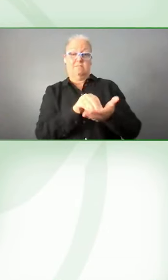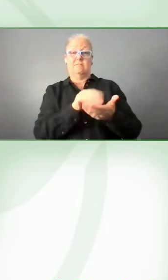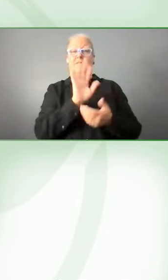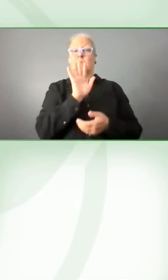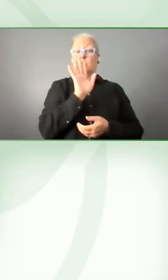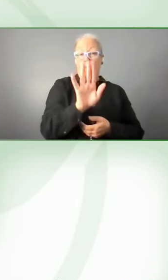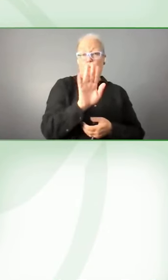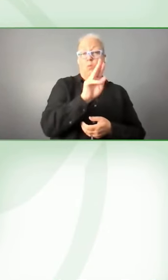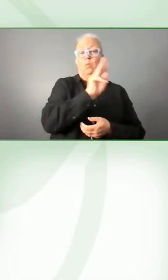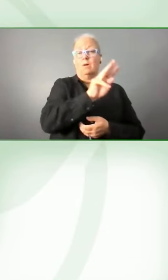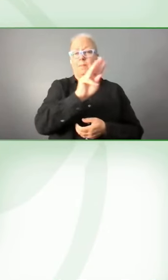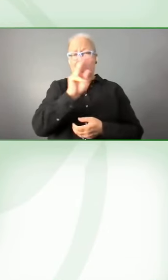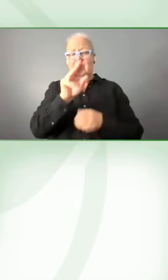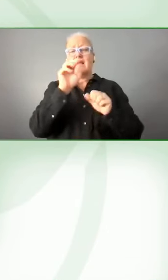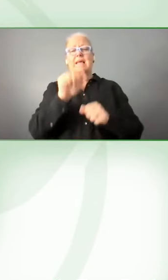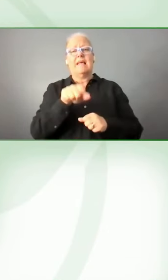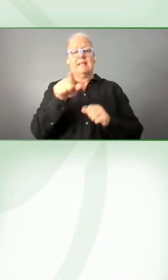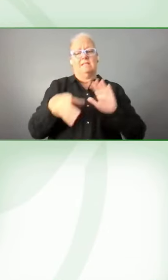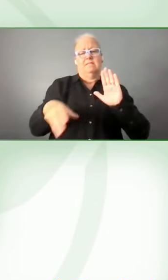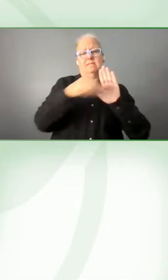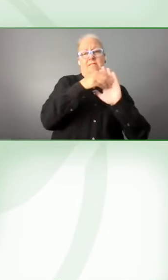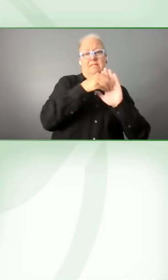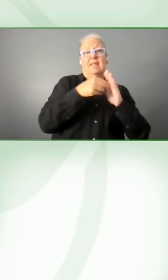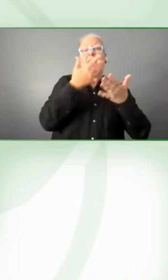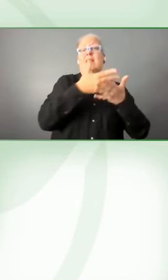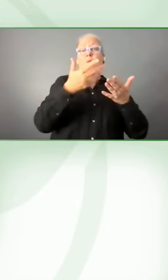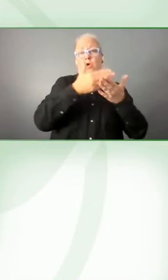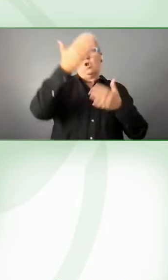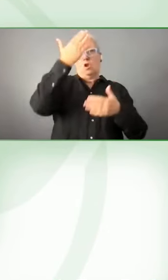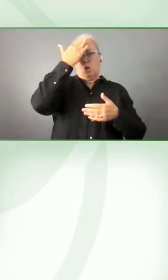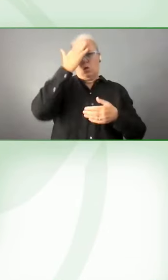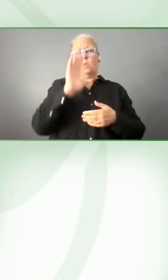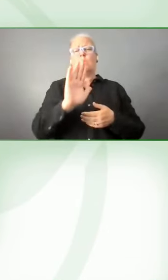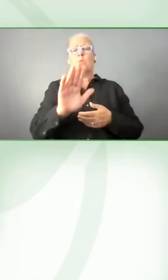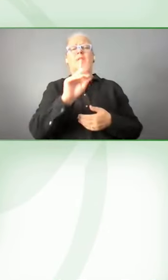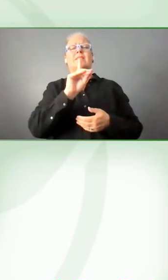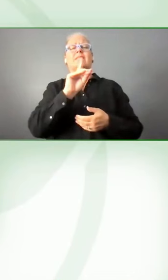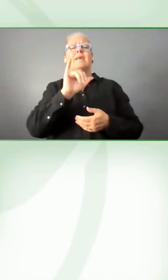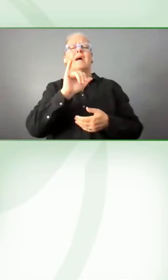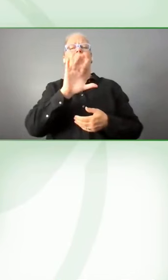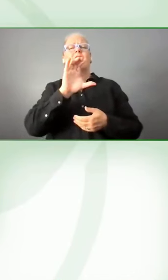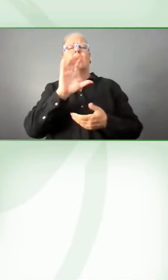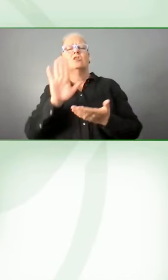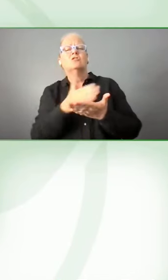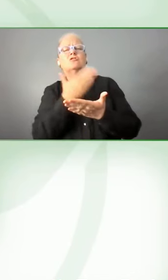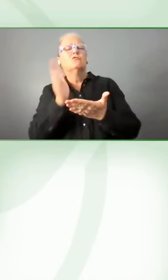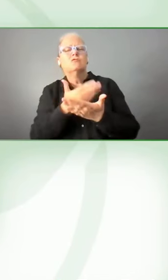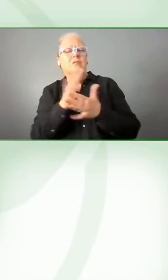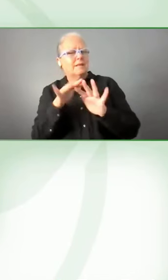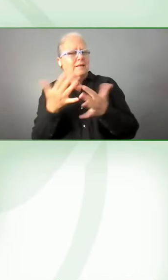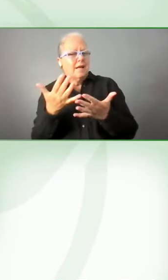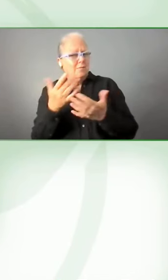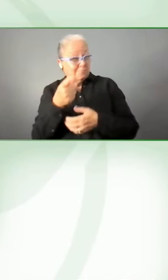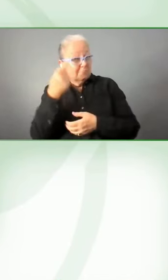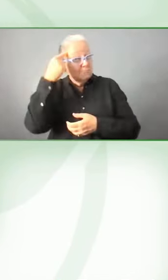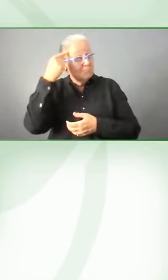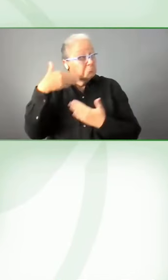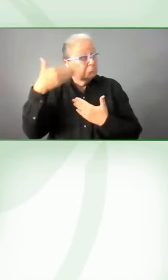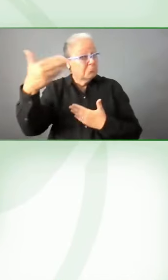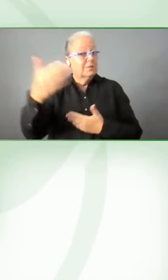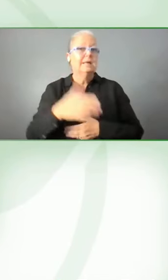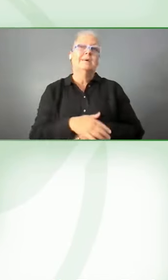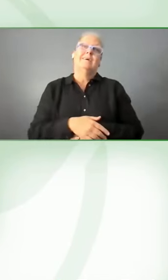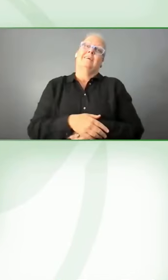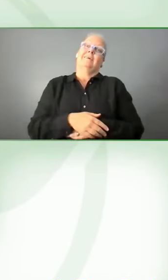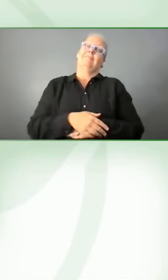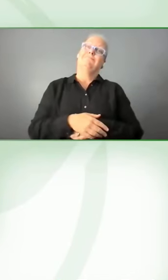up language that it knew was going to be in your dictionary? Well, that's in our list of wishes, wishlist,